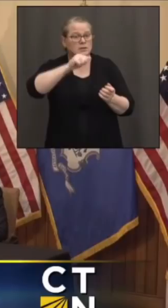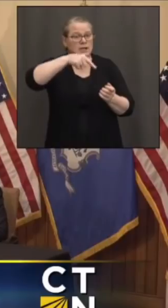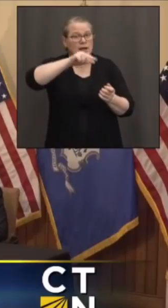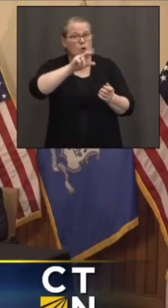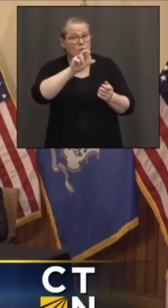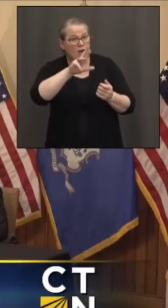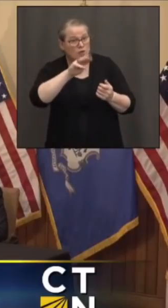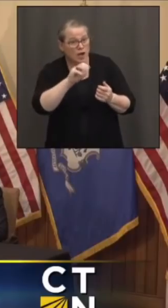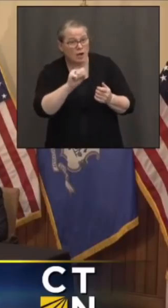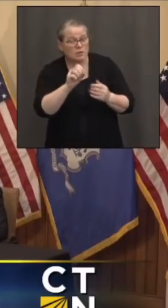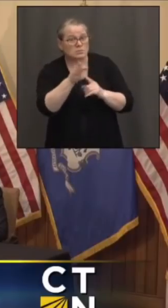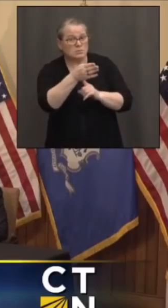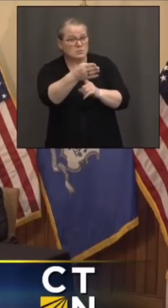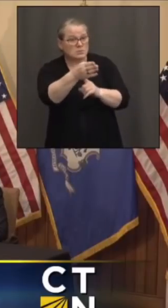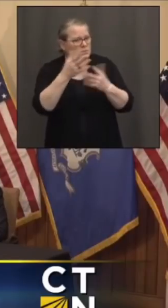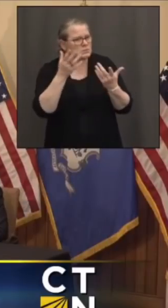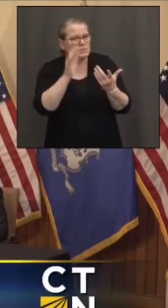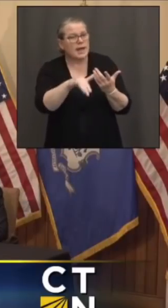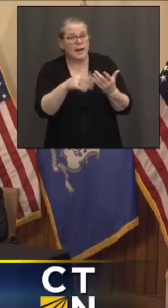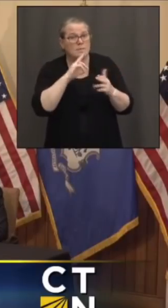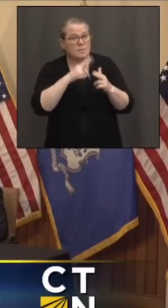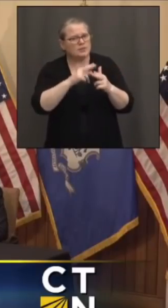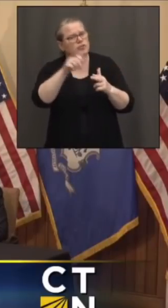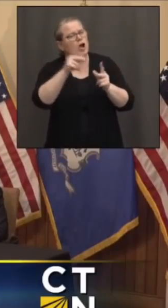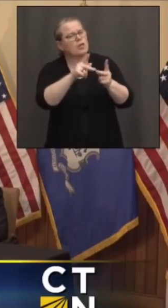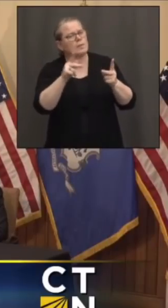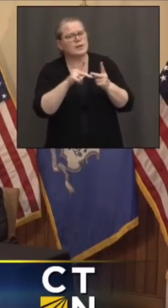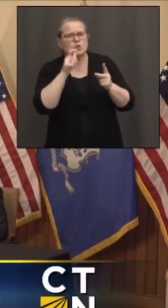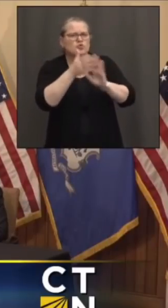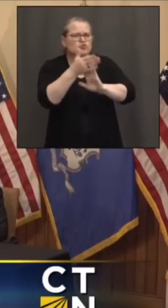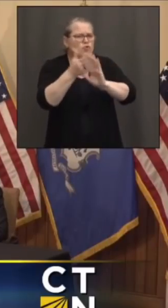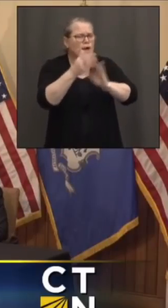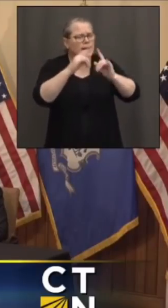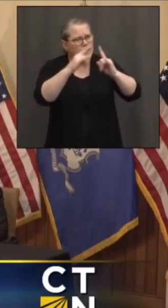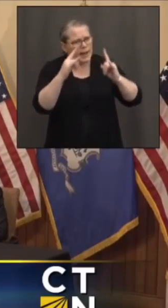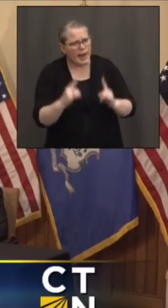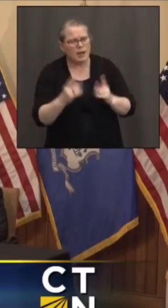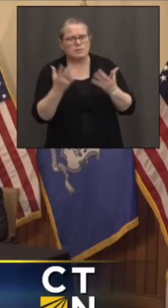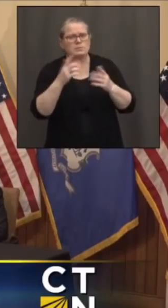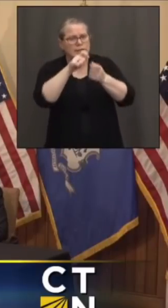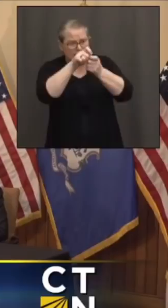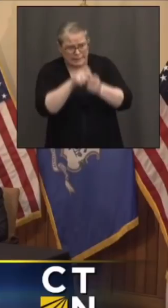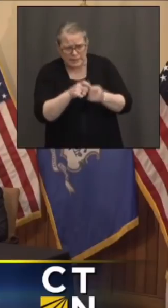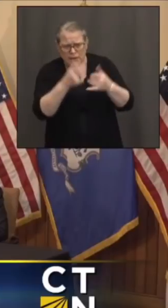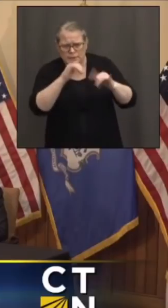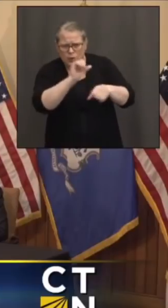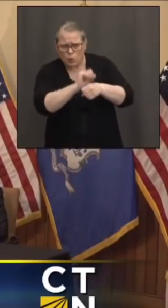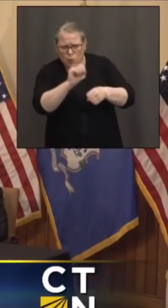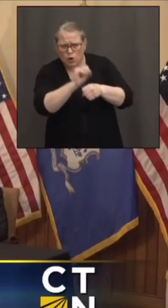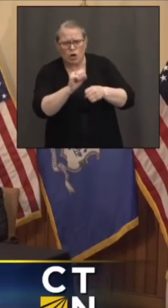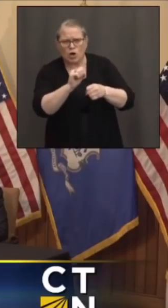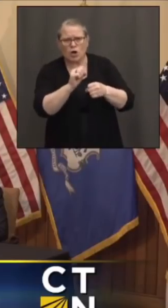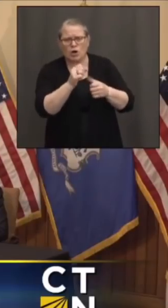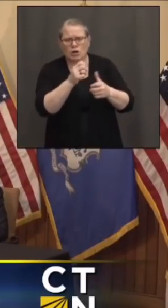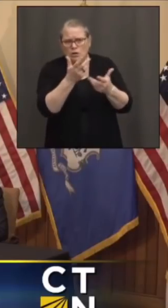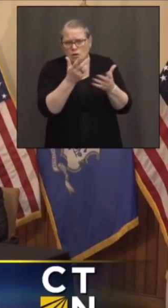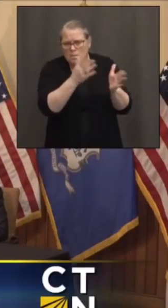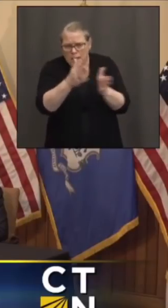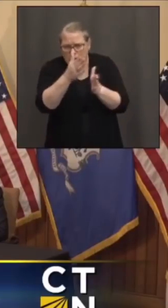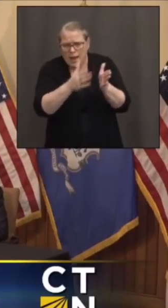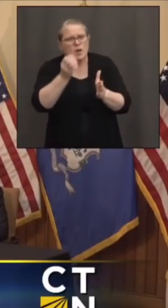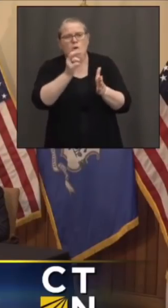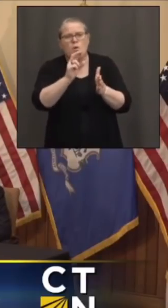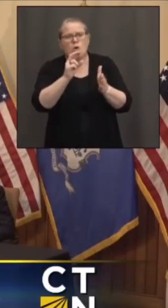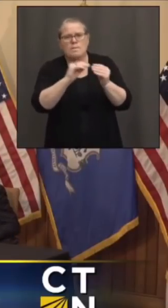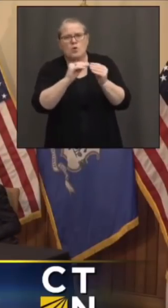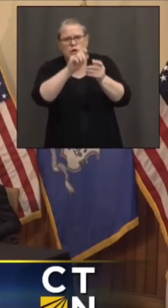other places kids can visit. Who's running the camps and are those details still being worked out or do you have some details